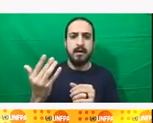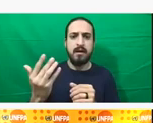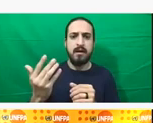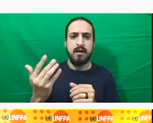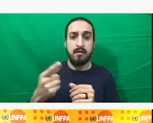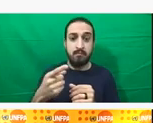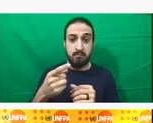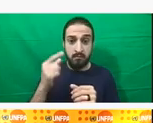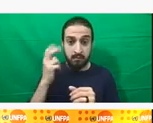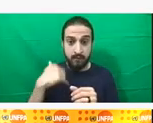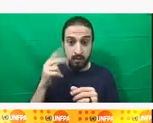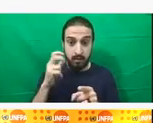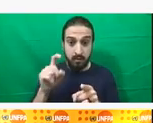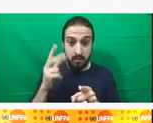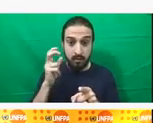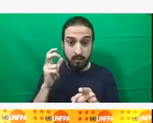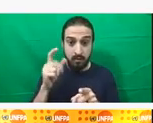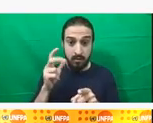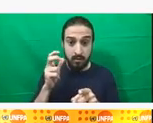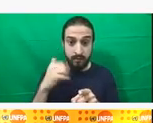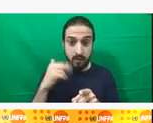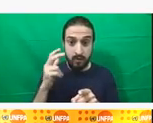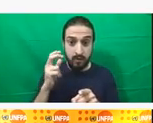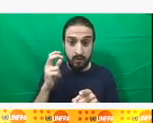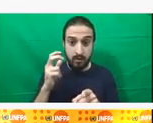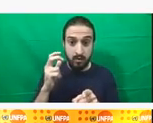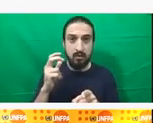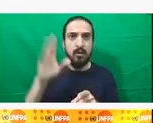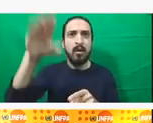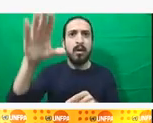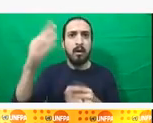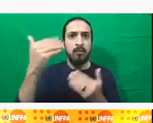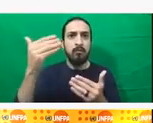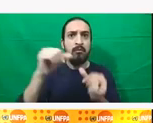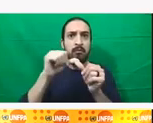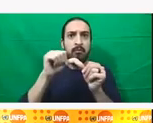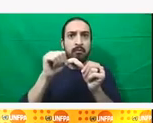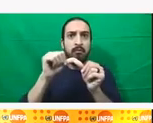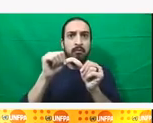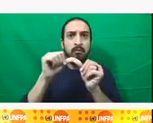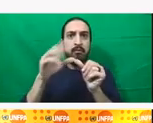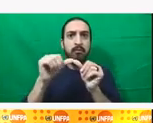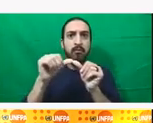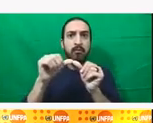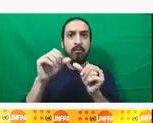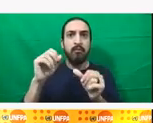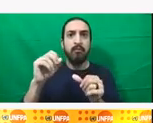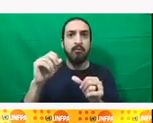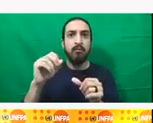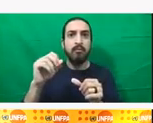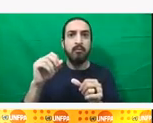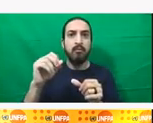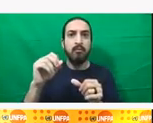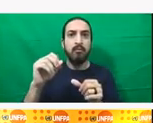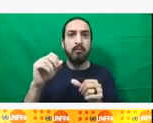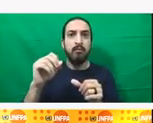change, health and women's rights and humanitarian communities. While there are some existing platforms for collaboration,